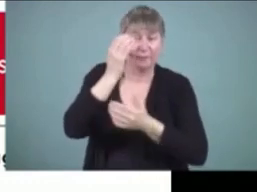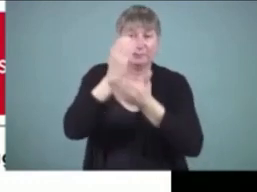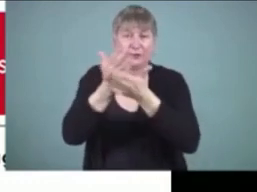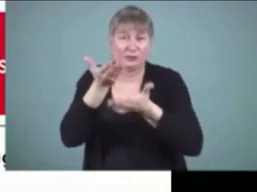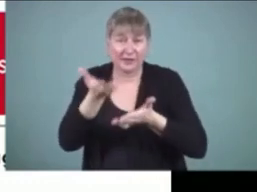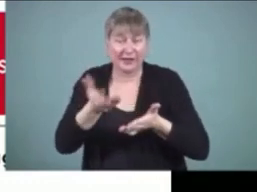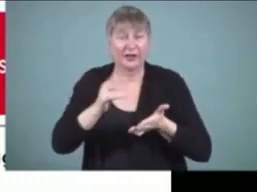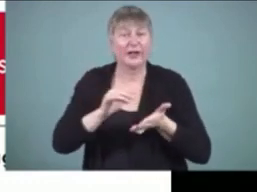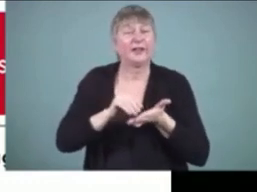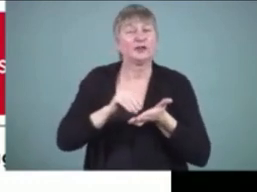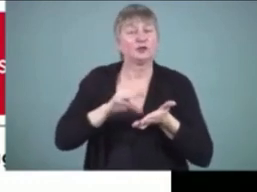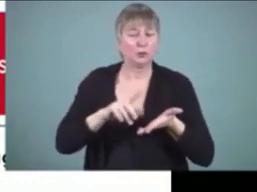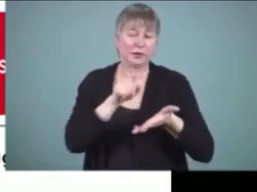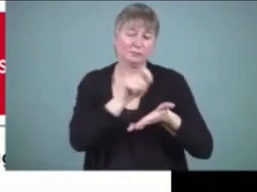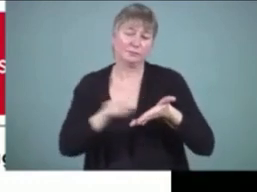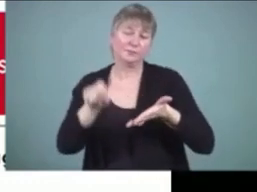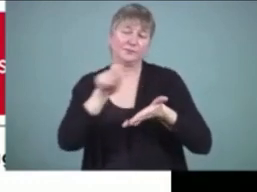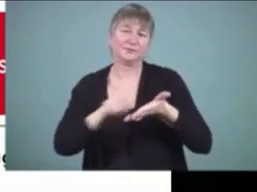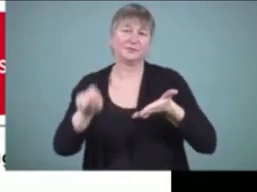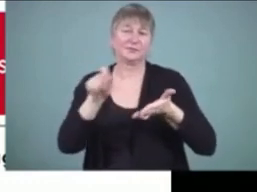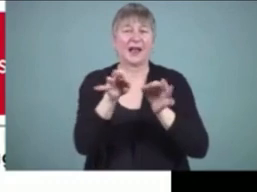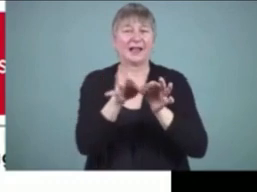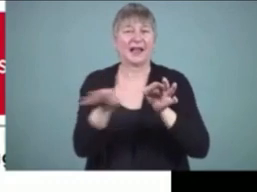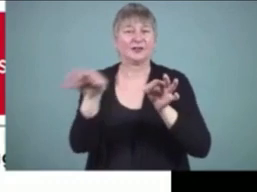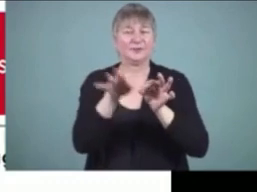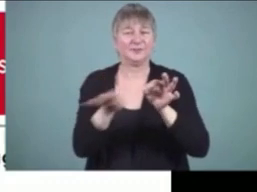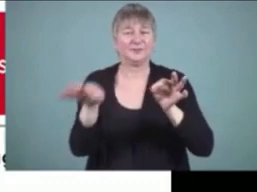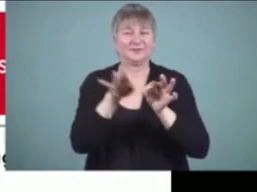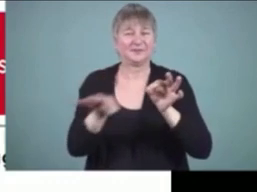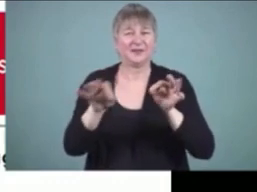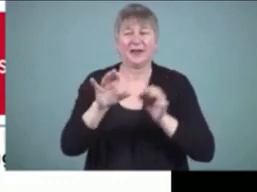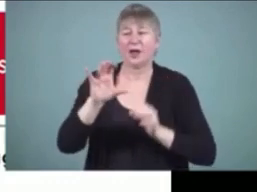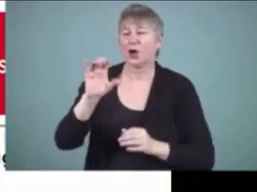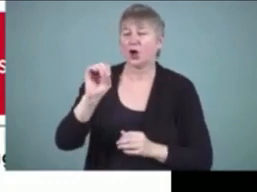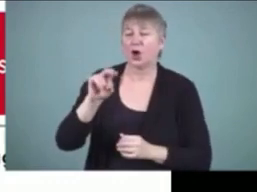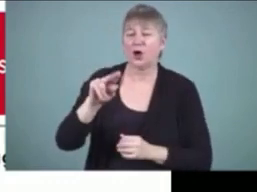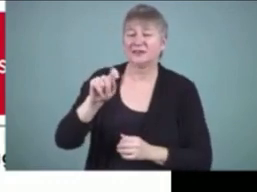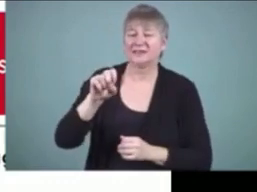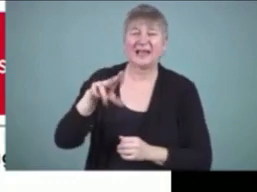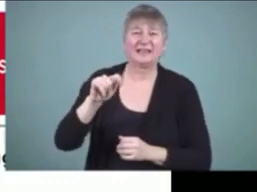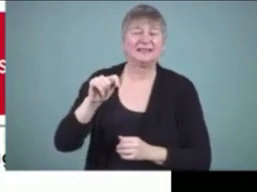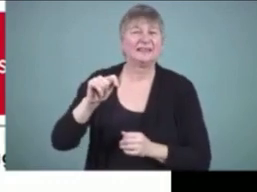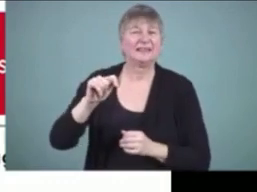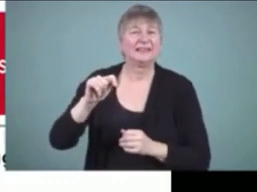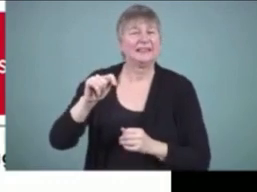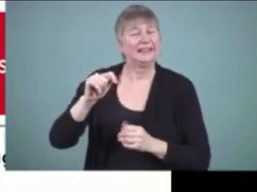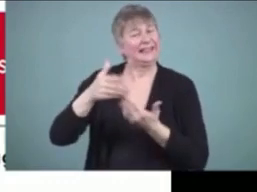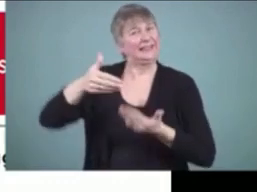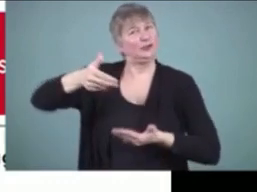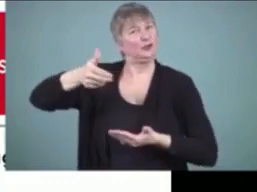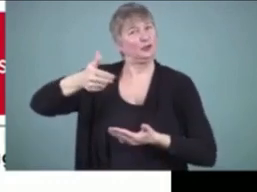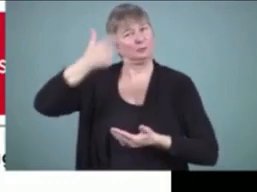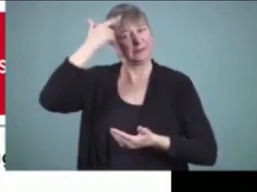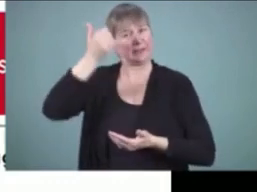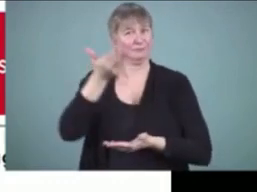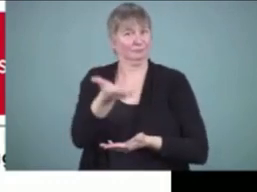generates only the language doesn't in the content space becomes easier because the content is provided